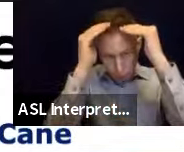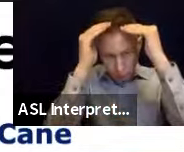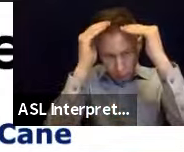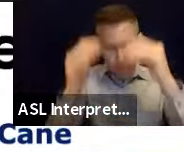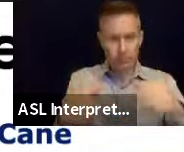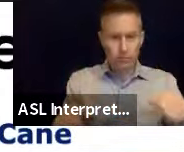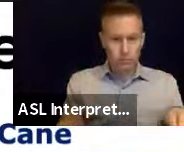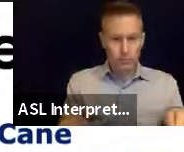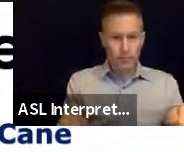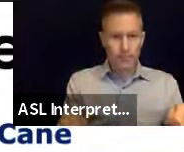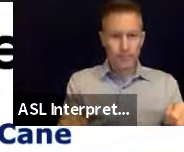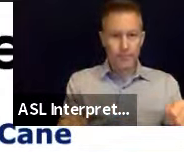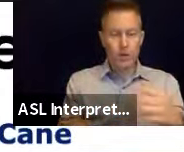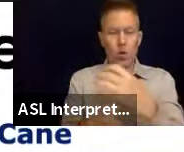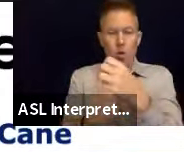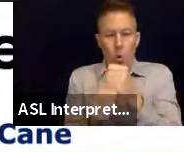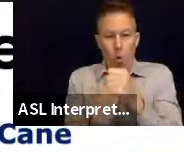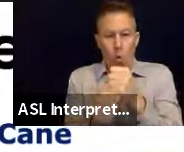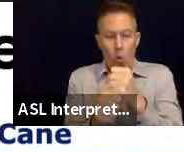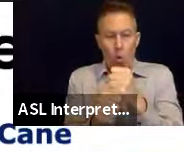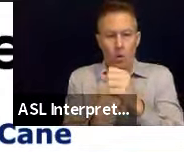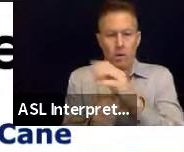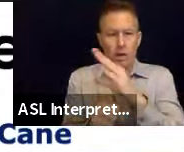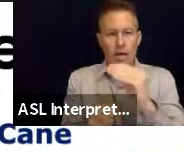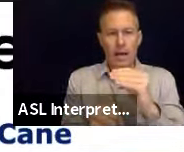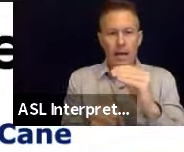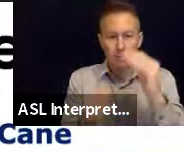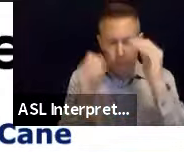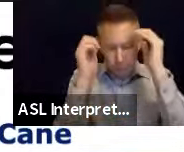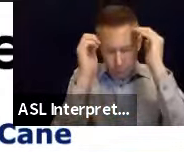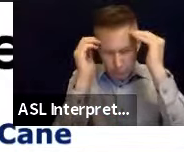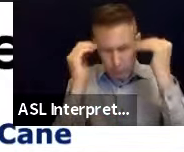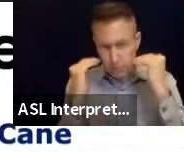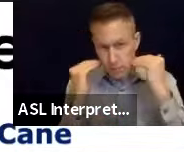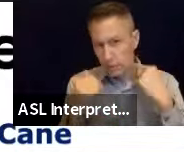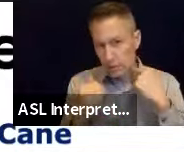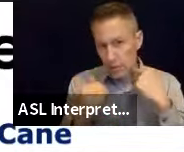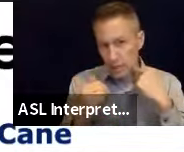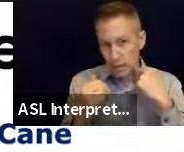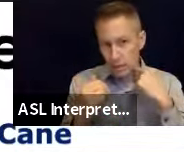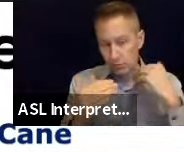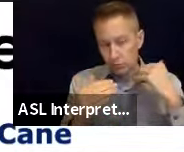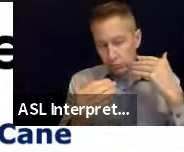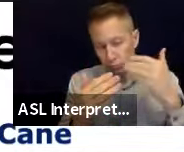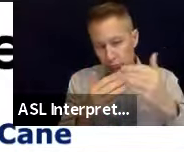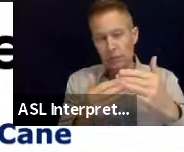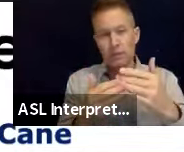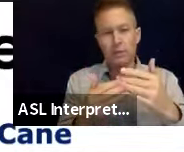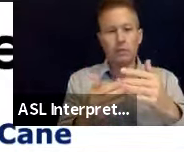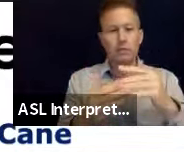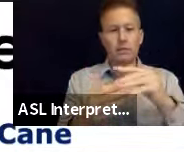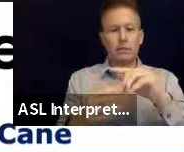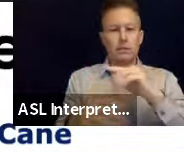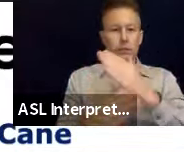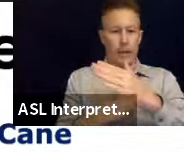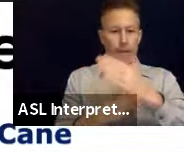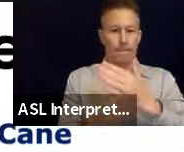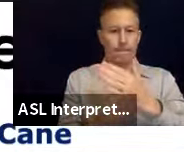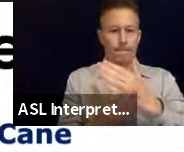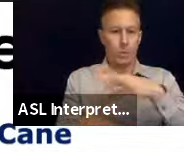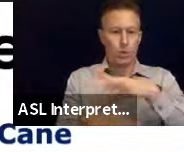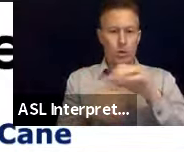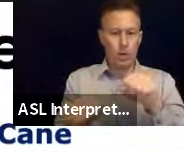Hold on to your shelter and head and neck until the shaking stops. Now look around.